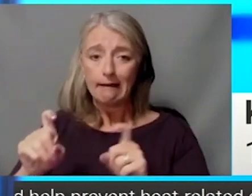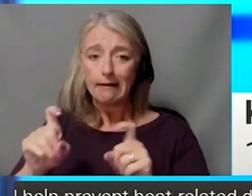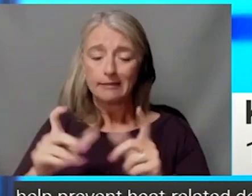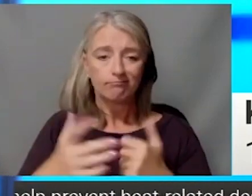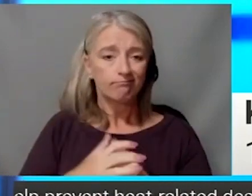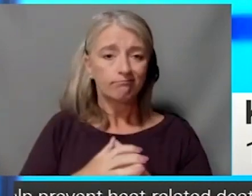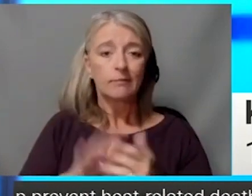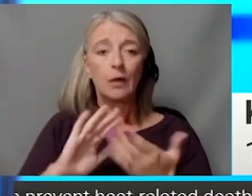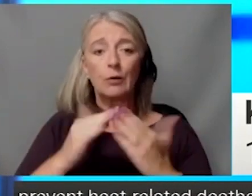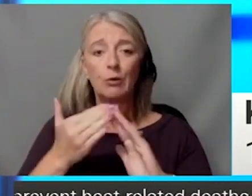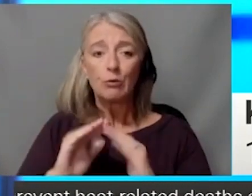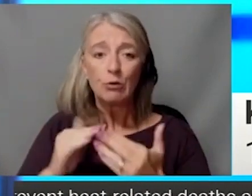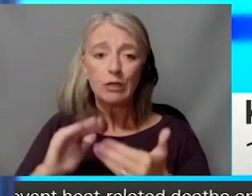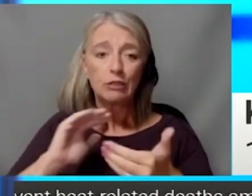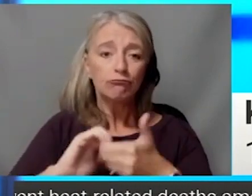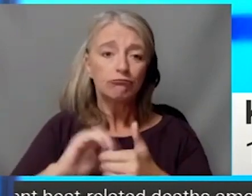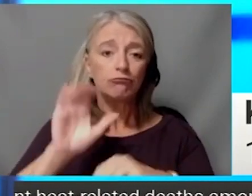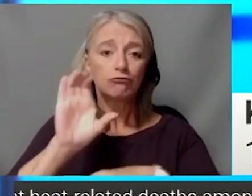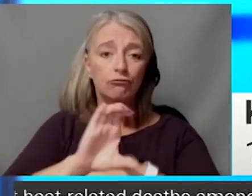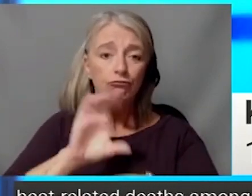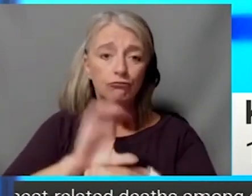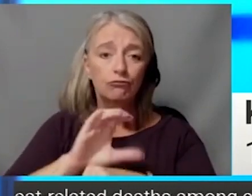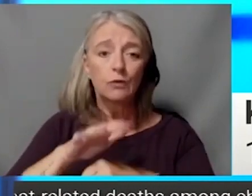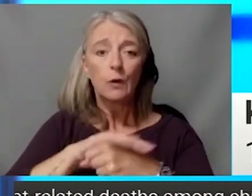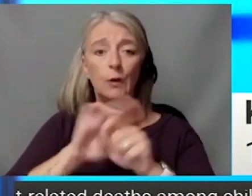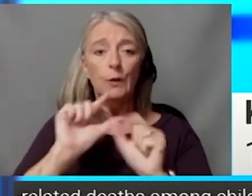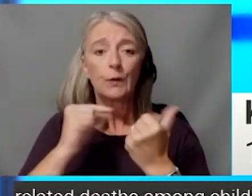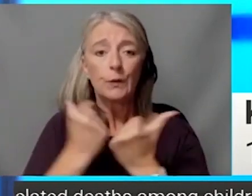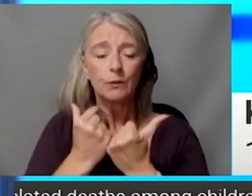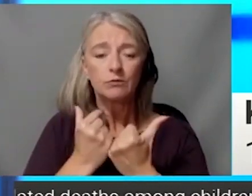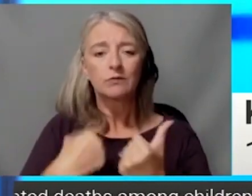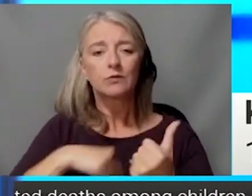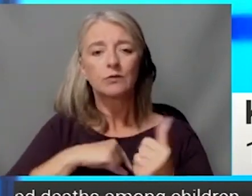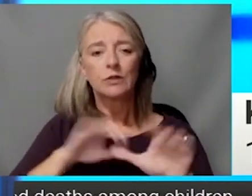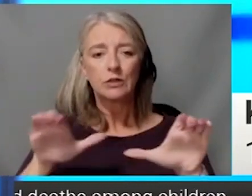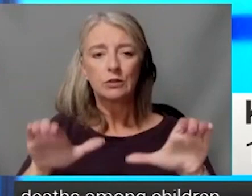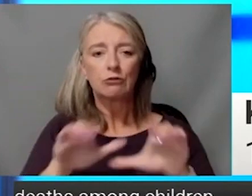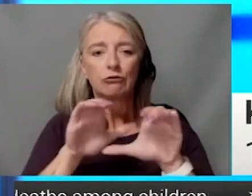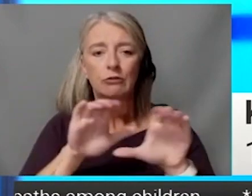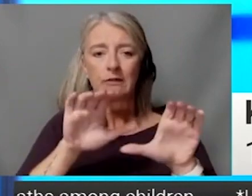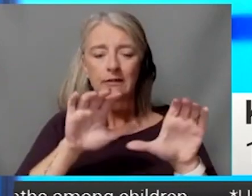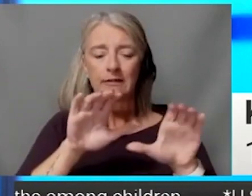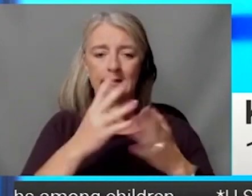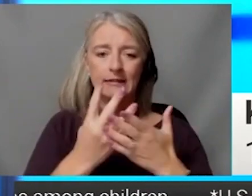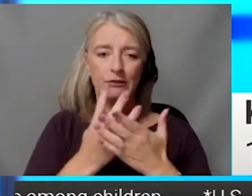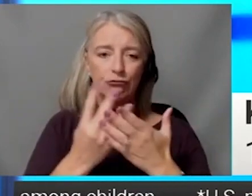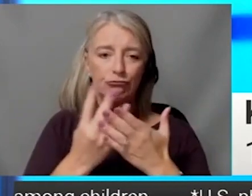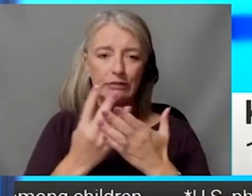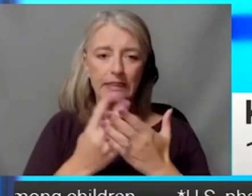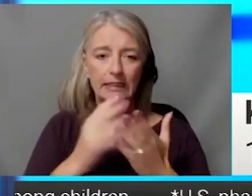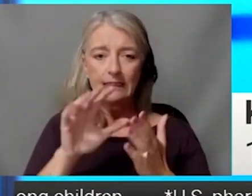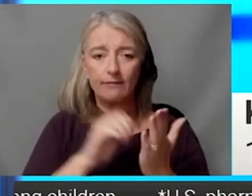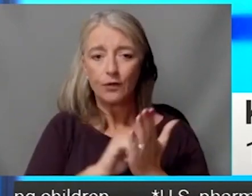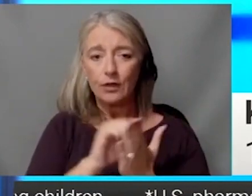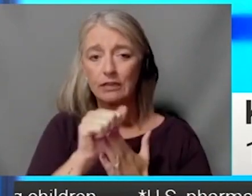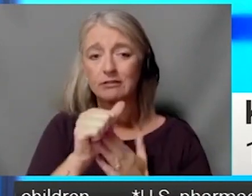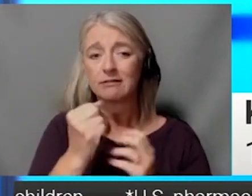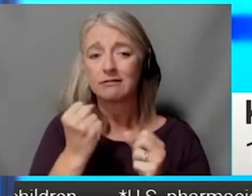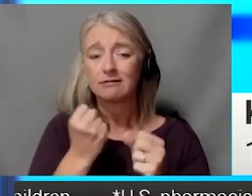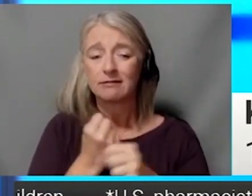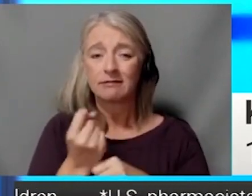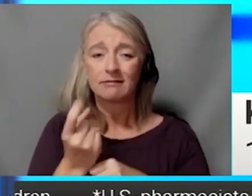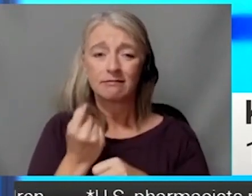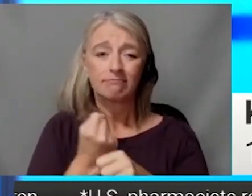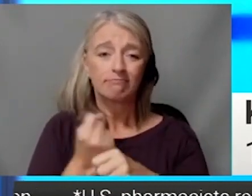we partner with churches, partner with local groups, and we do cancer screening all the time every year across the region. So that's one